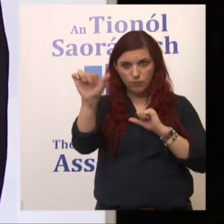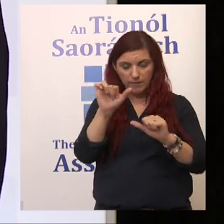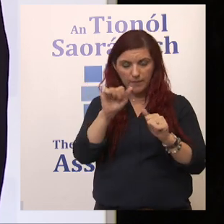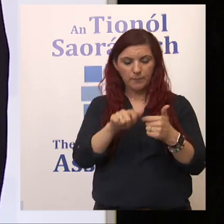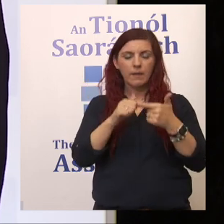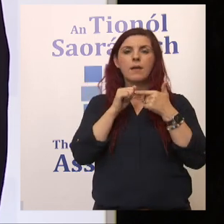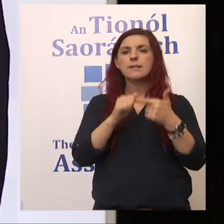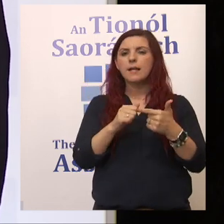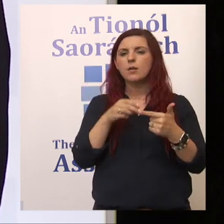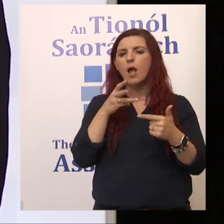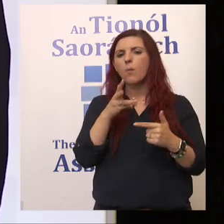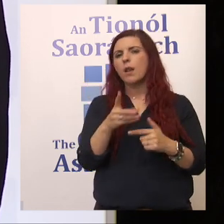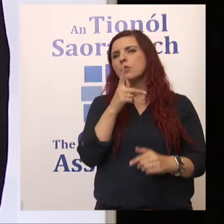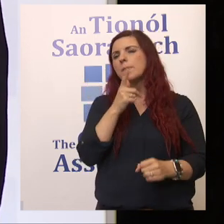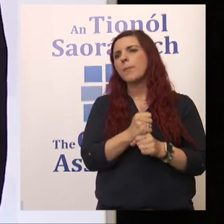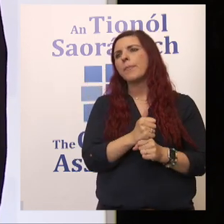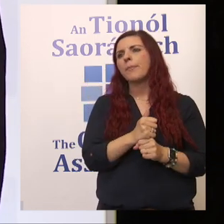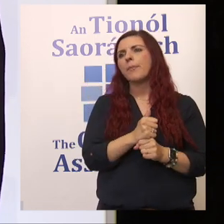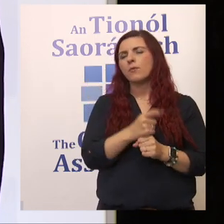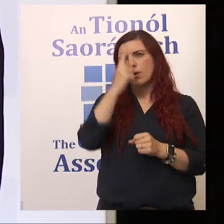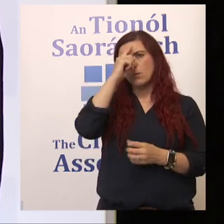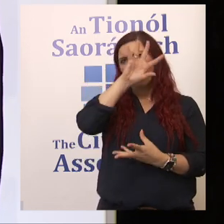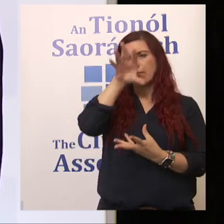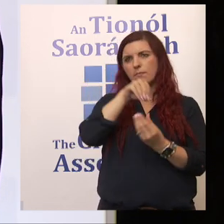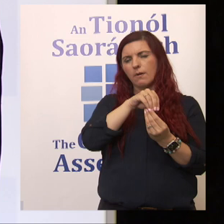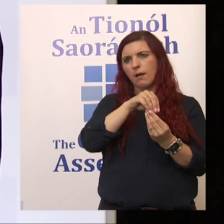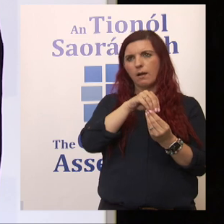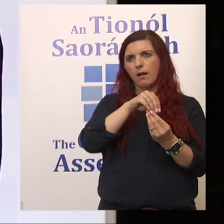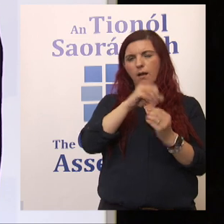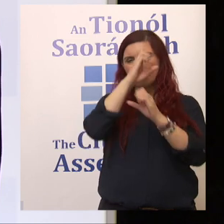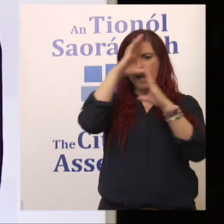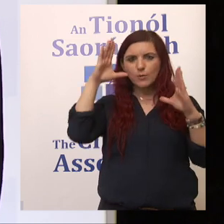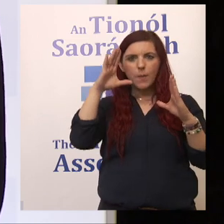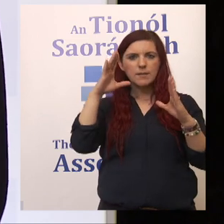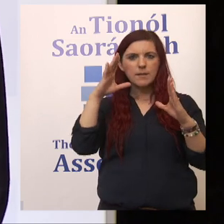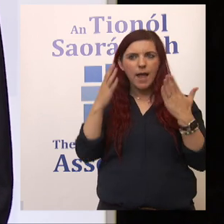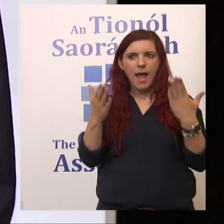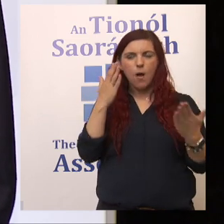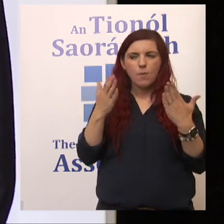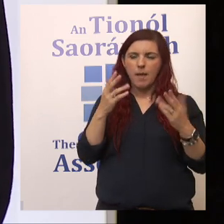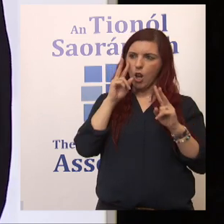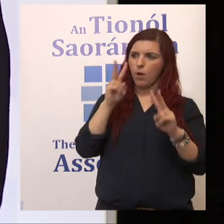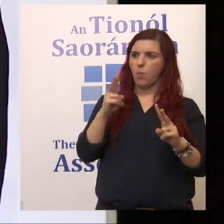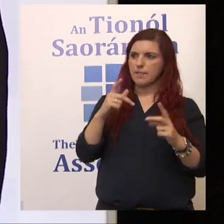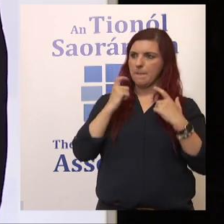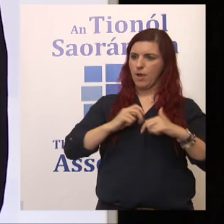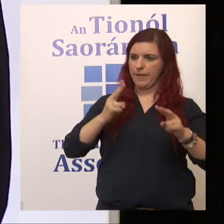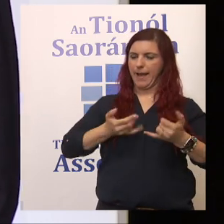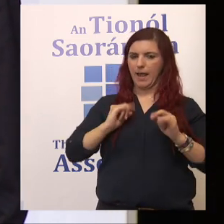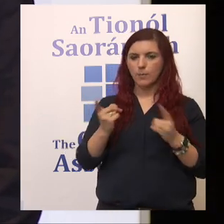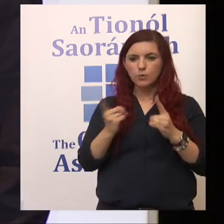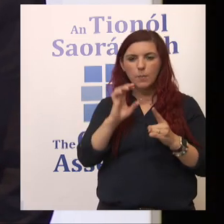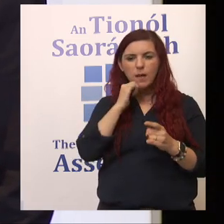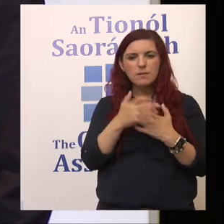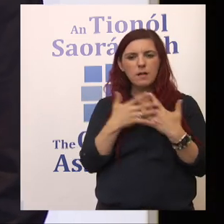Secondly then is sort of to conceptualise how we might look at what a mayor could do. Because there's not a lot